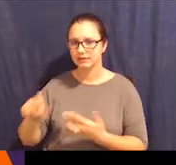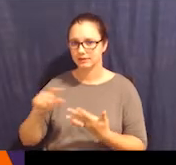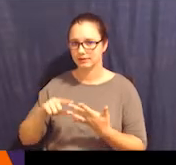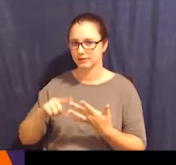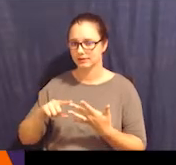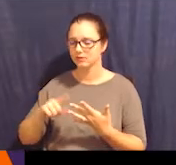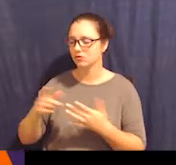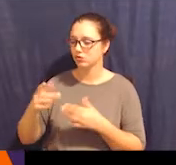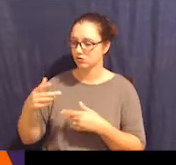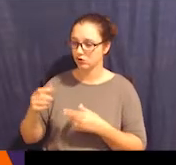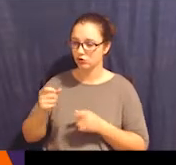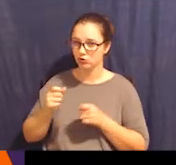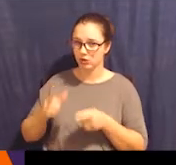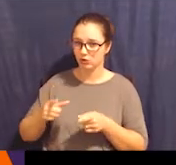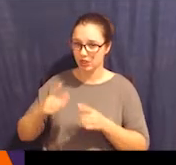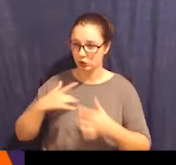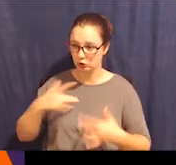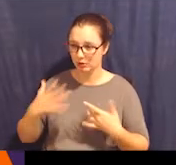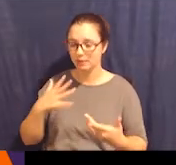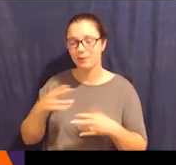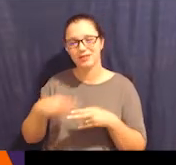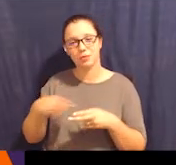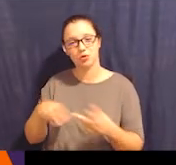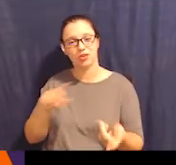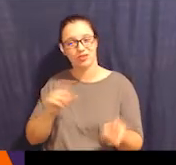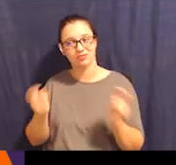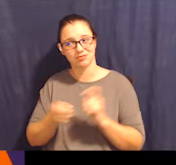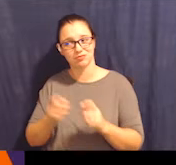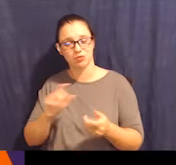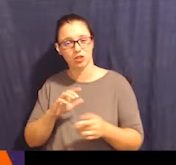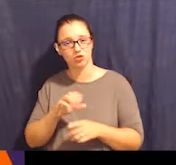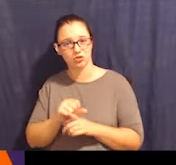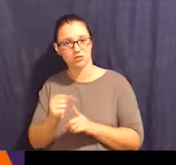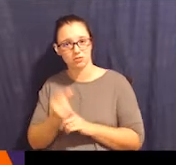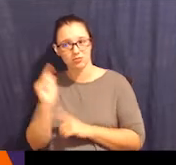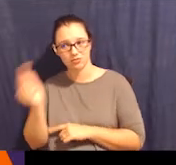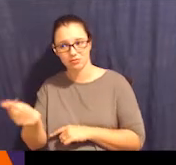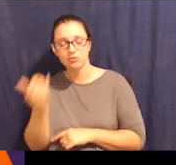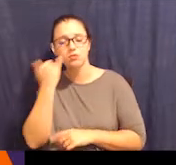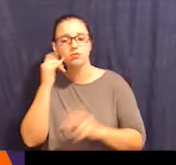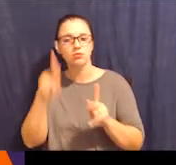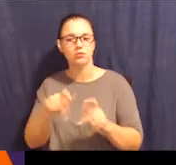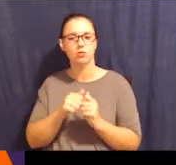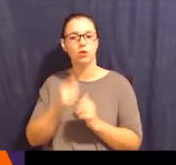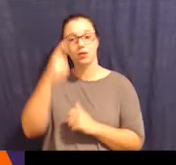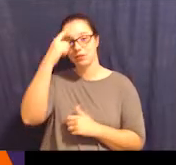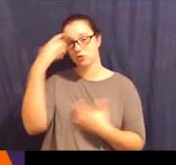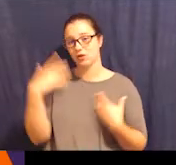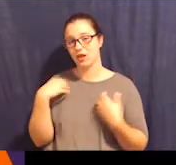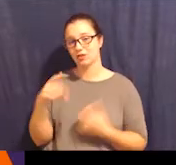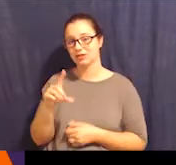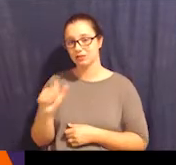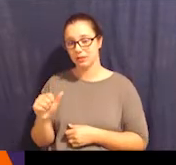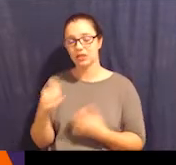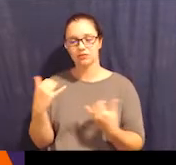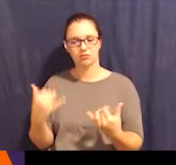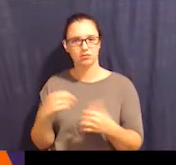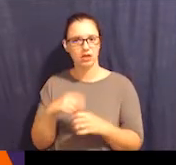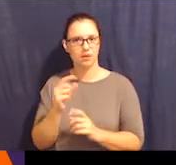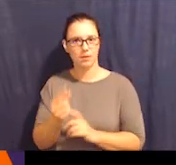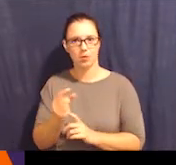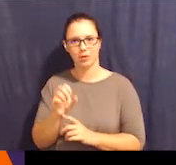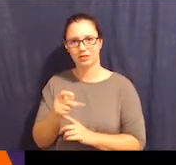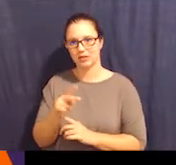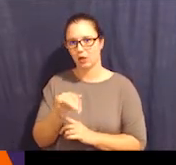concern may be caused by temporary reversible conditions. So if someone with a mental health disability is